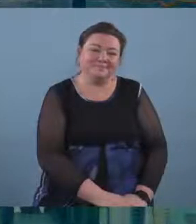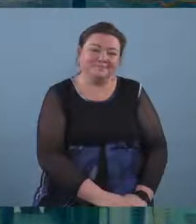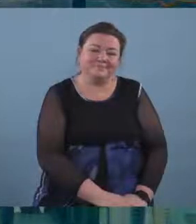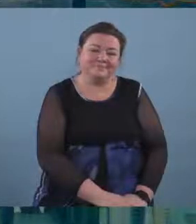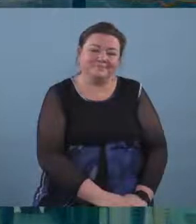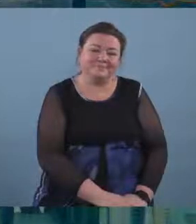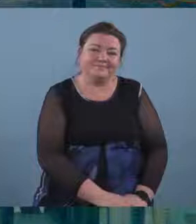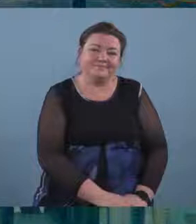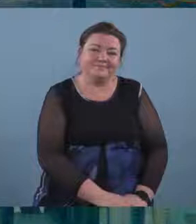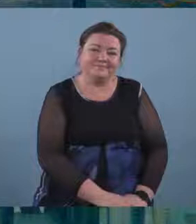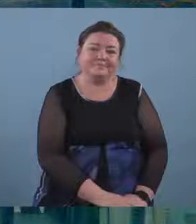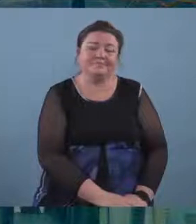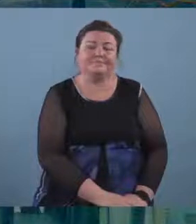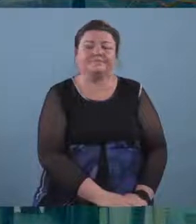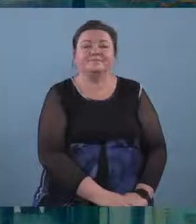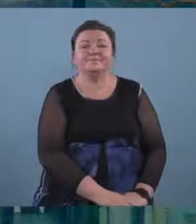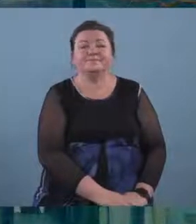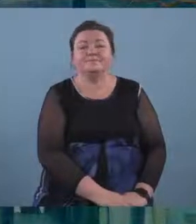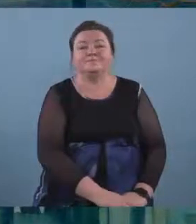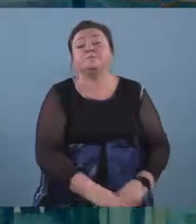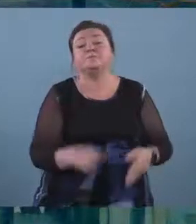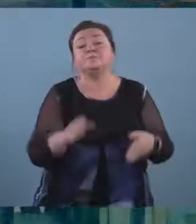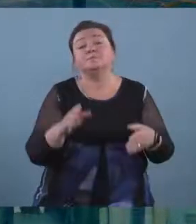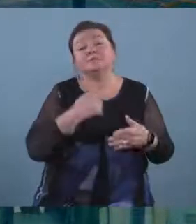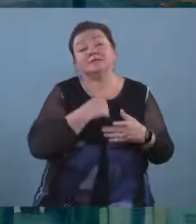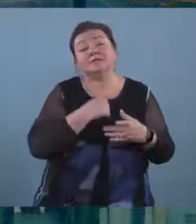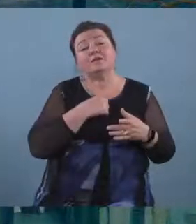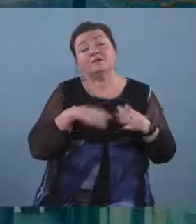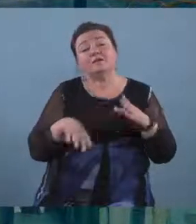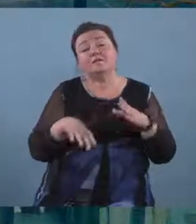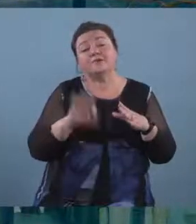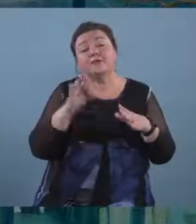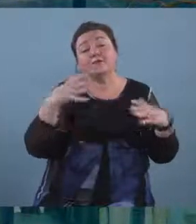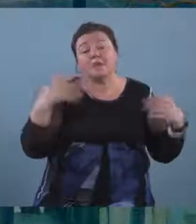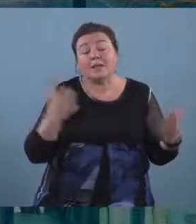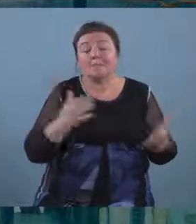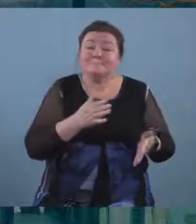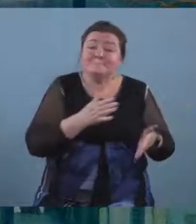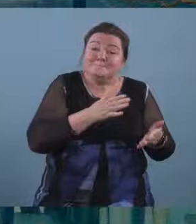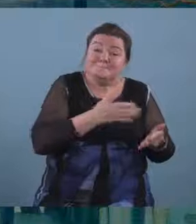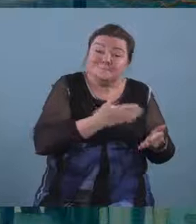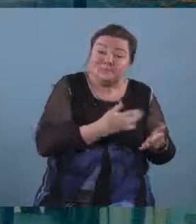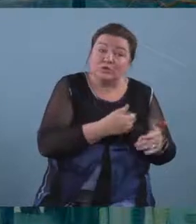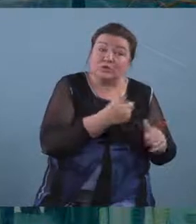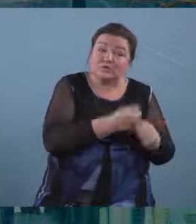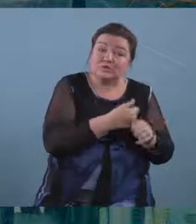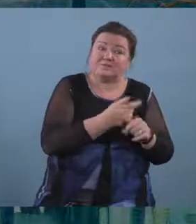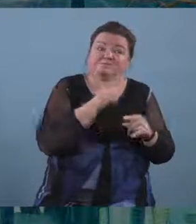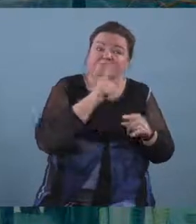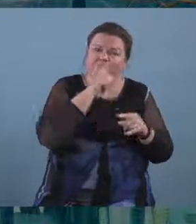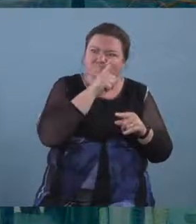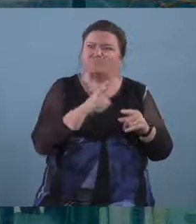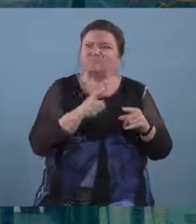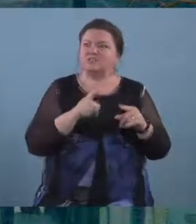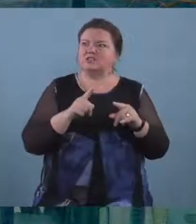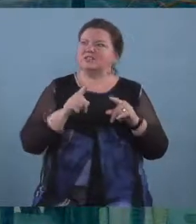i found that um music is a very effective way of bringing